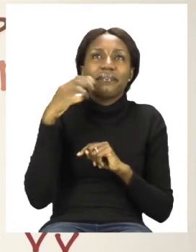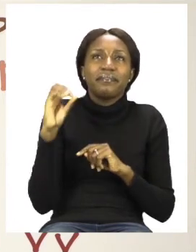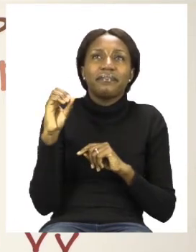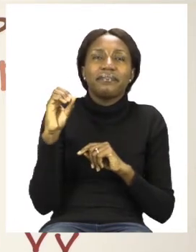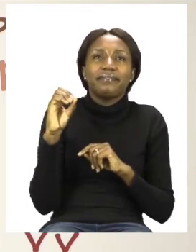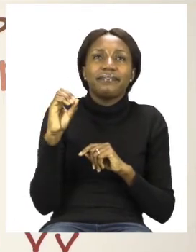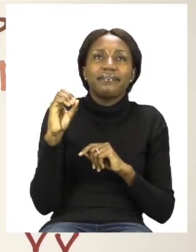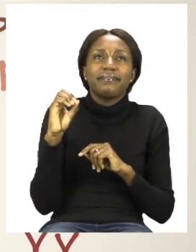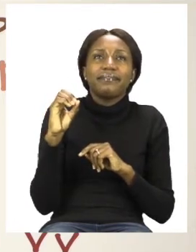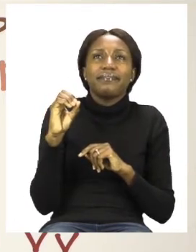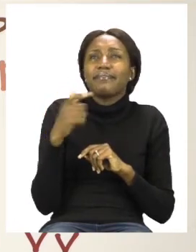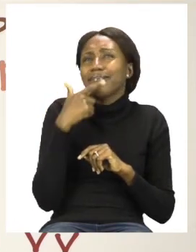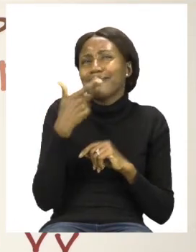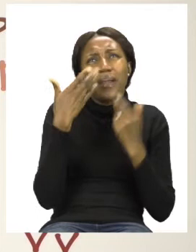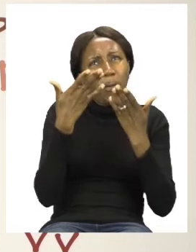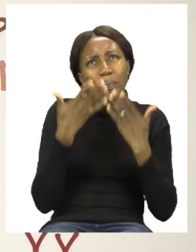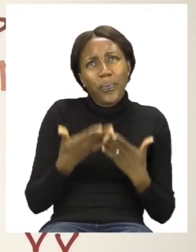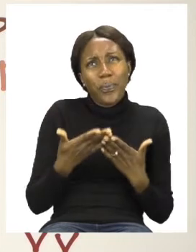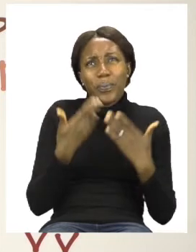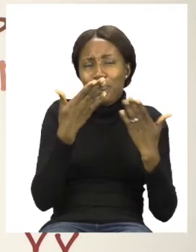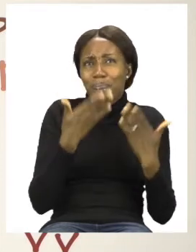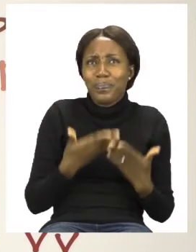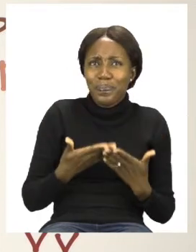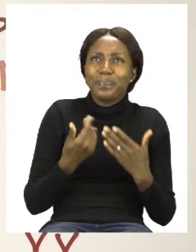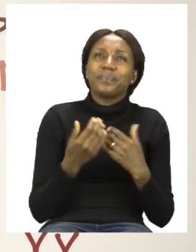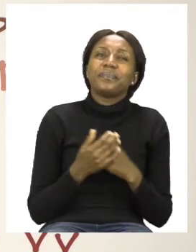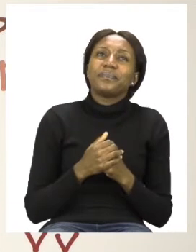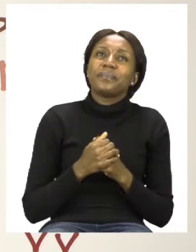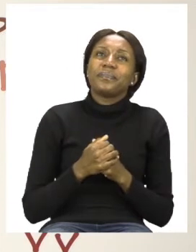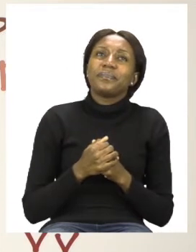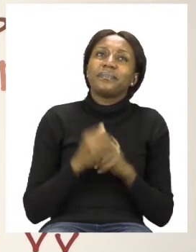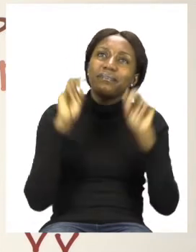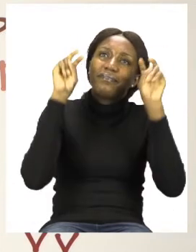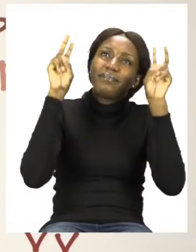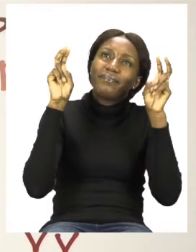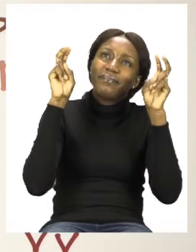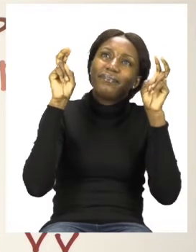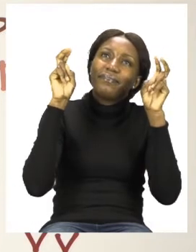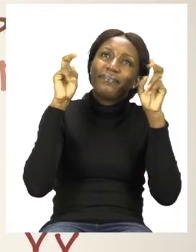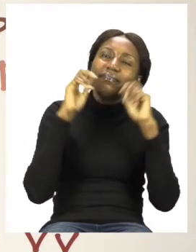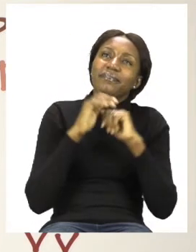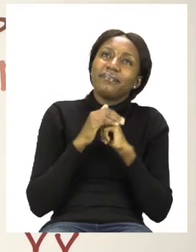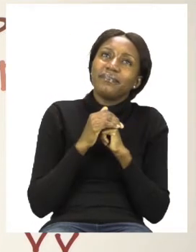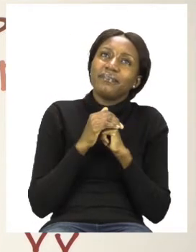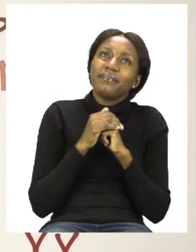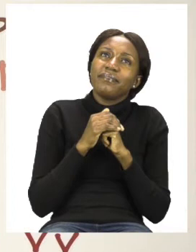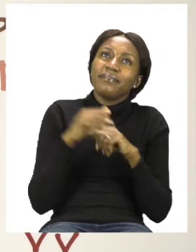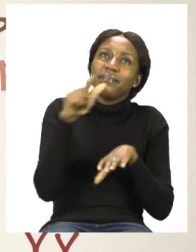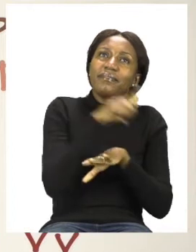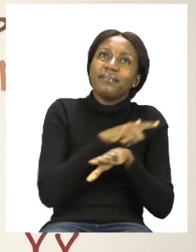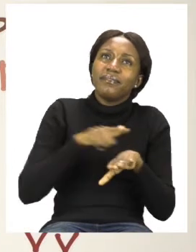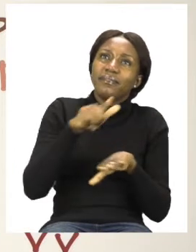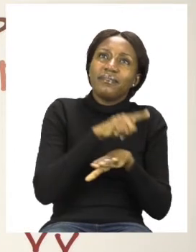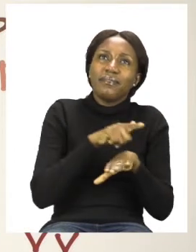Mutsa and thank you so much for joining me today. Our theme this week is local